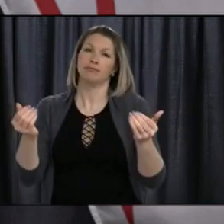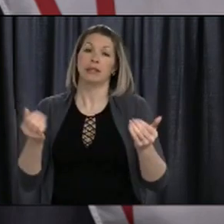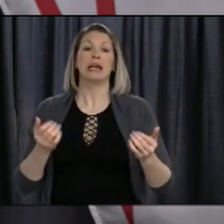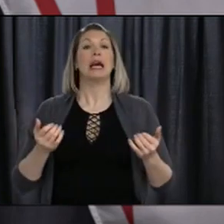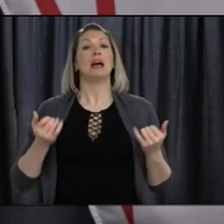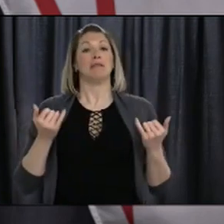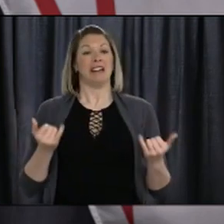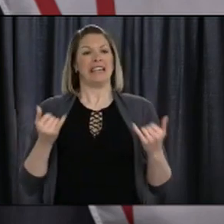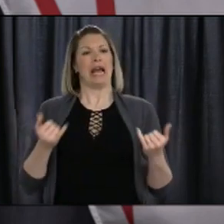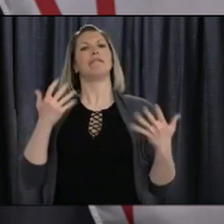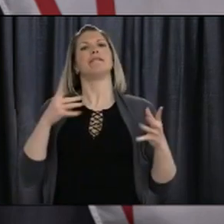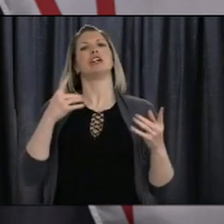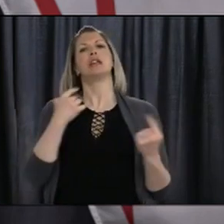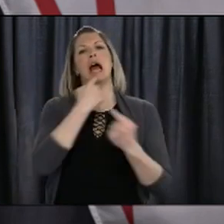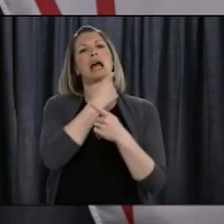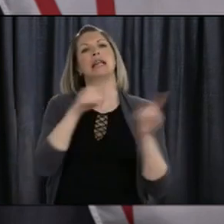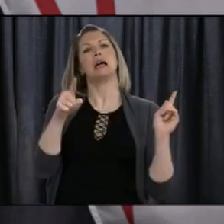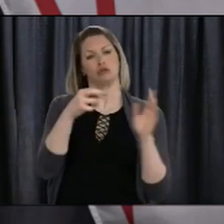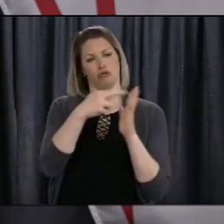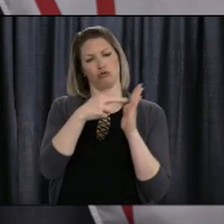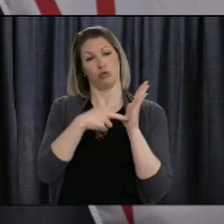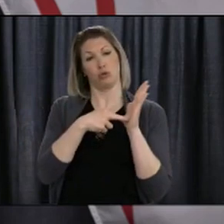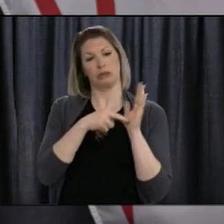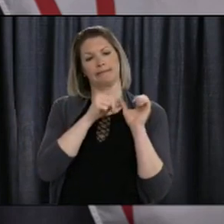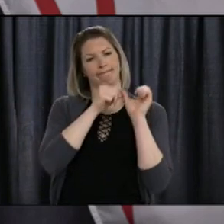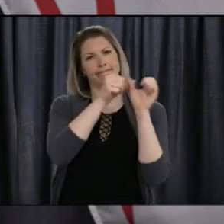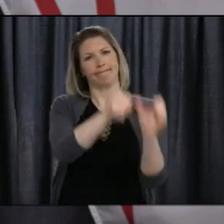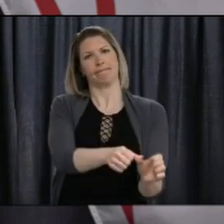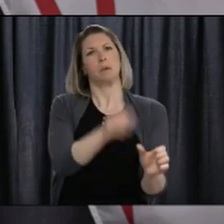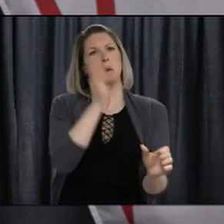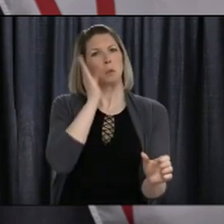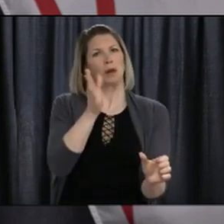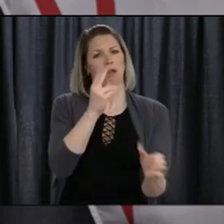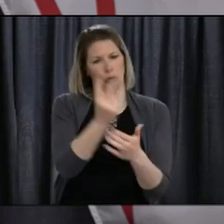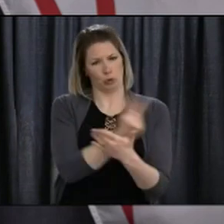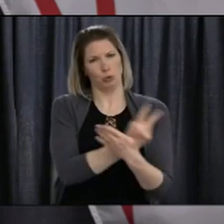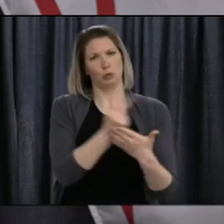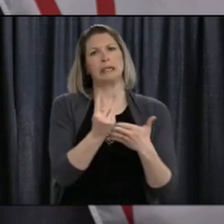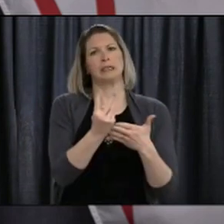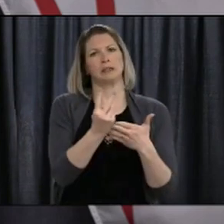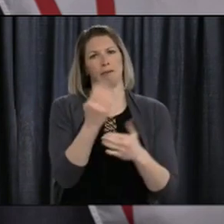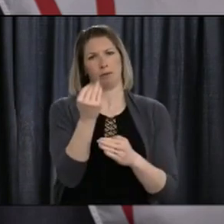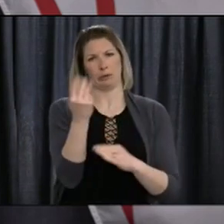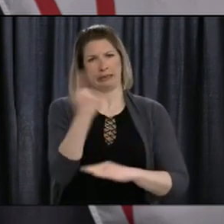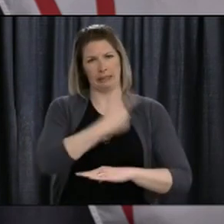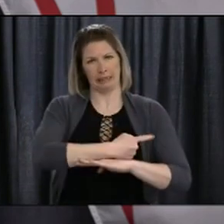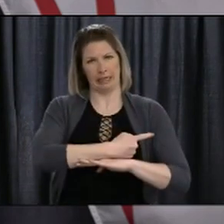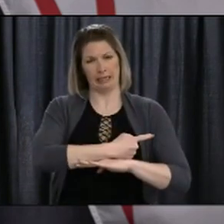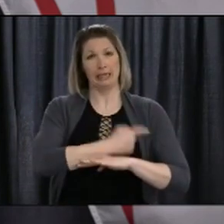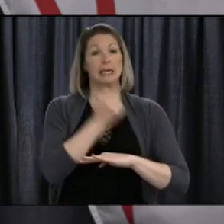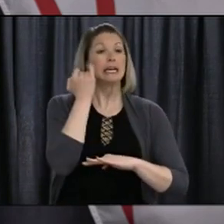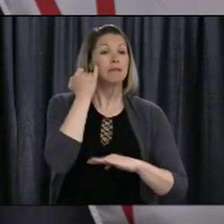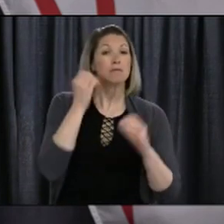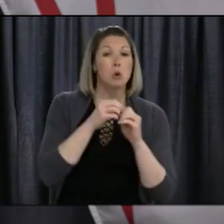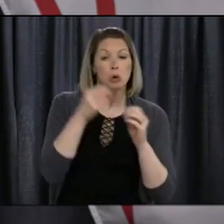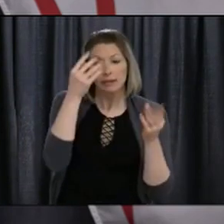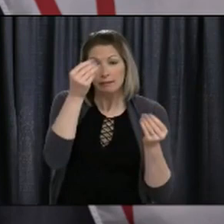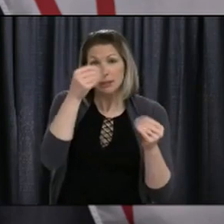To review the details of this order, please visit gov.nl.ca slash COVID-19.